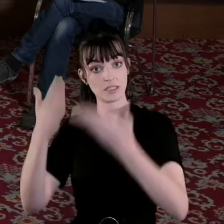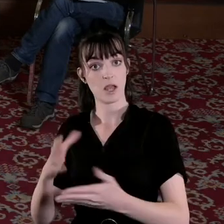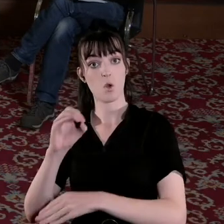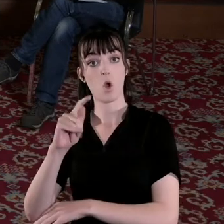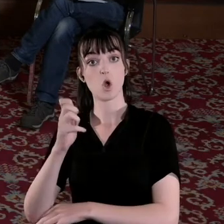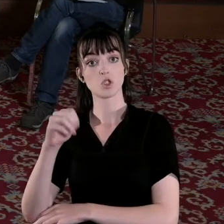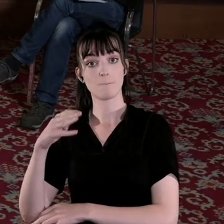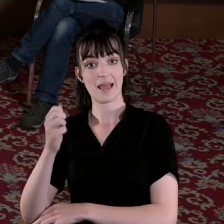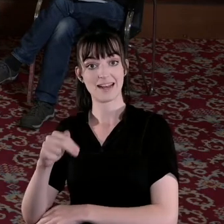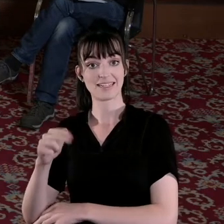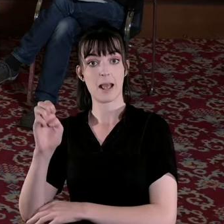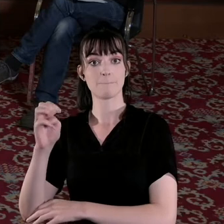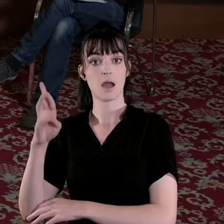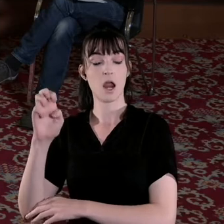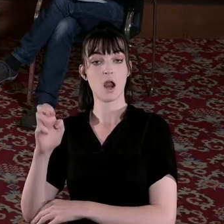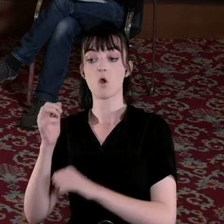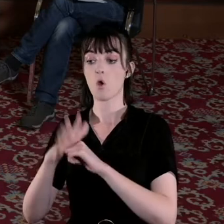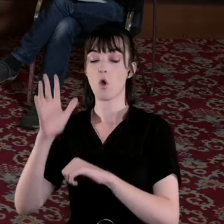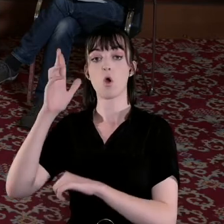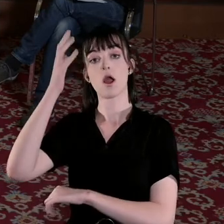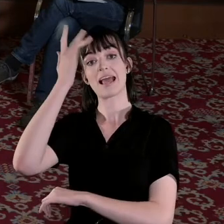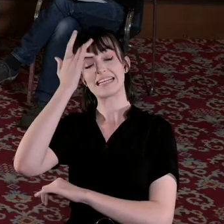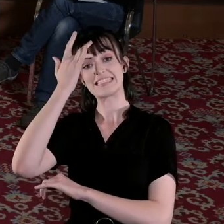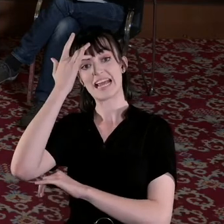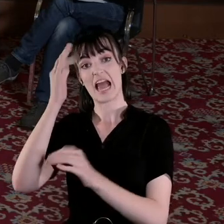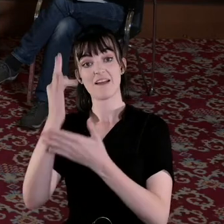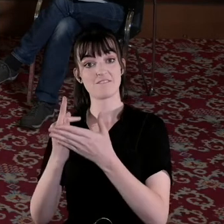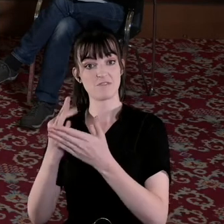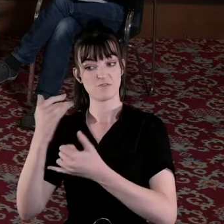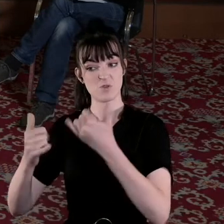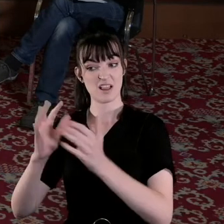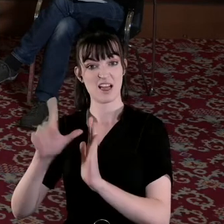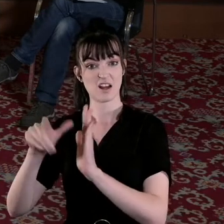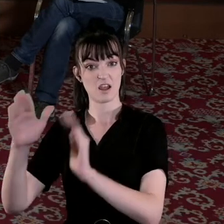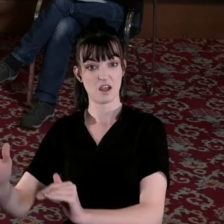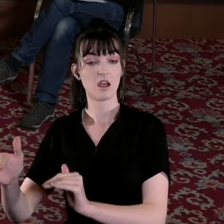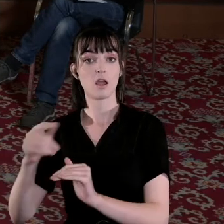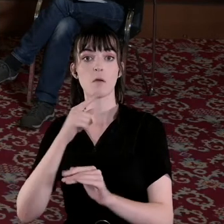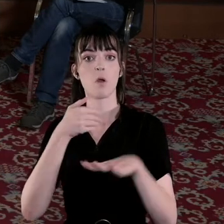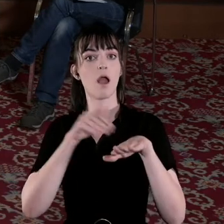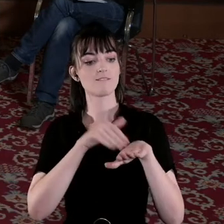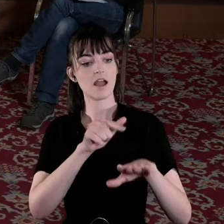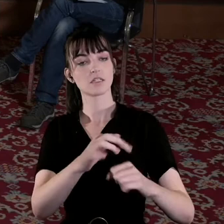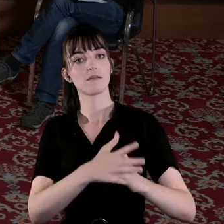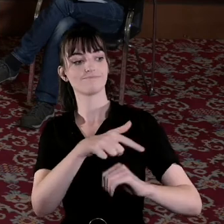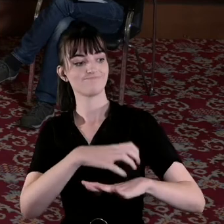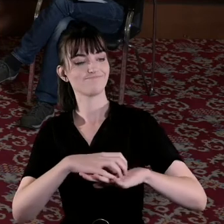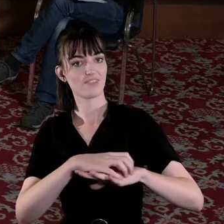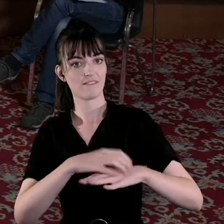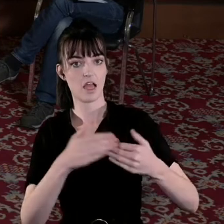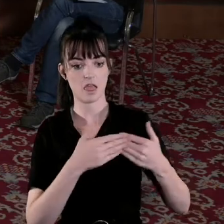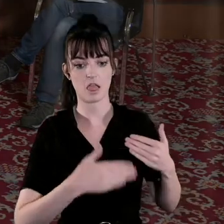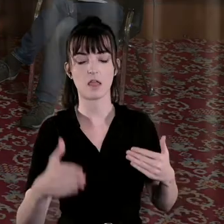say in India a couple of decades later but despite that the impact of that violence the longevity of that how it